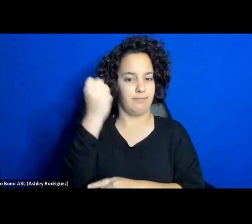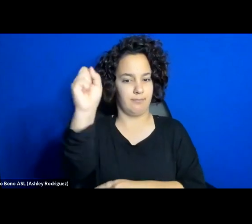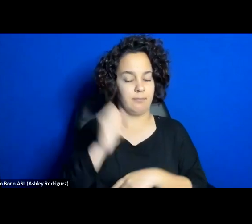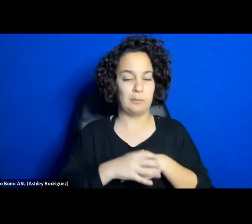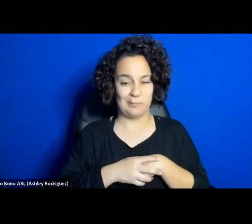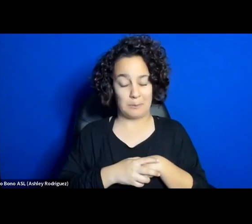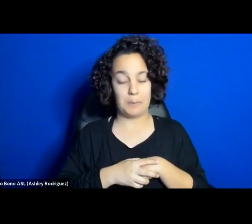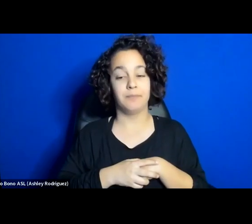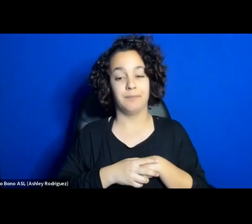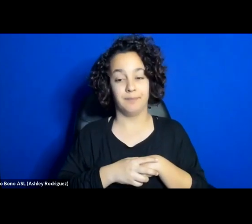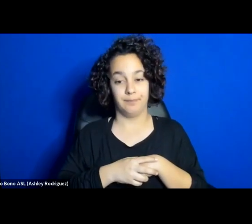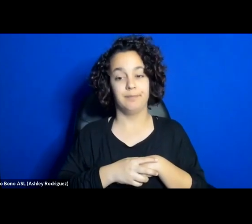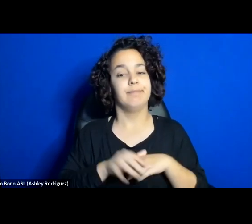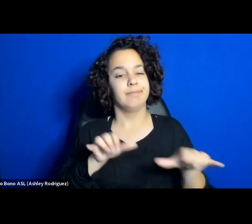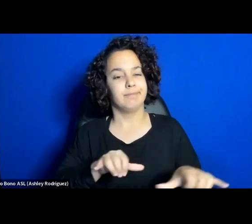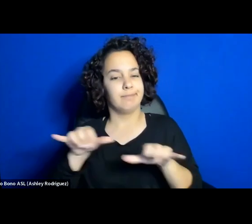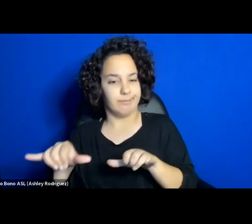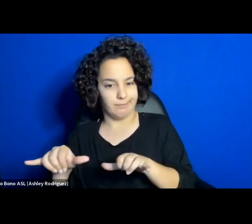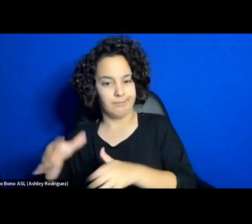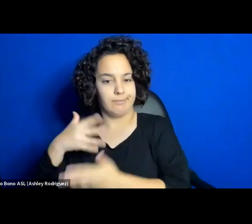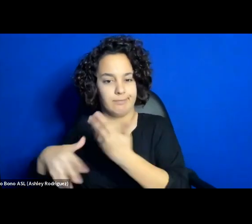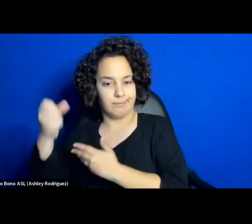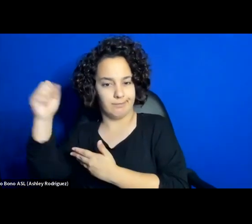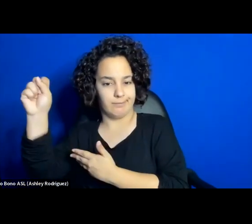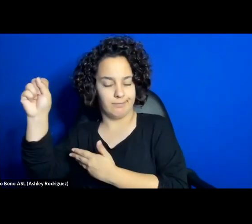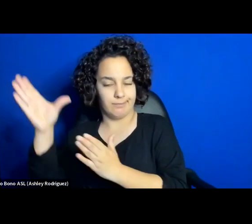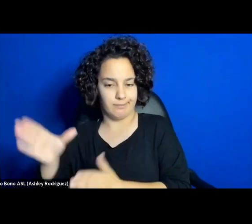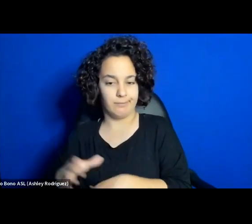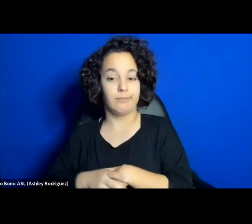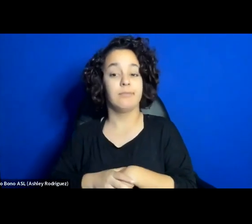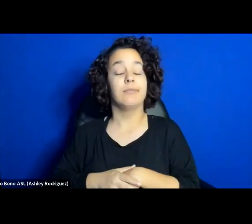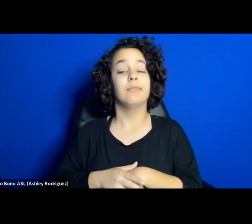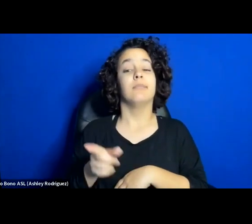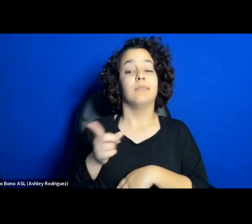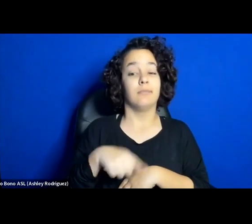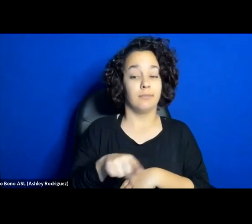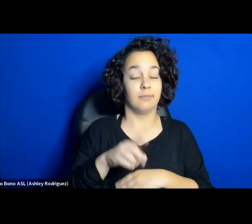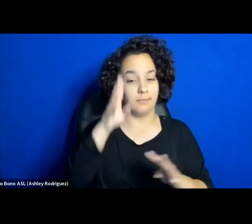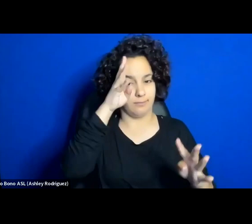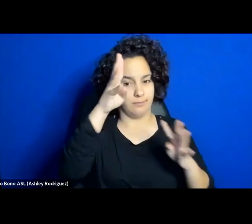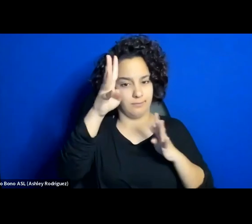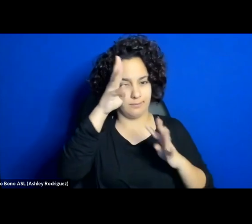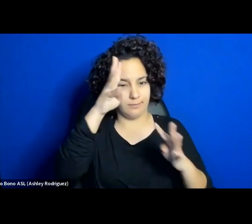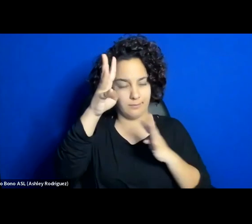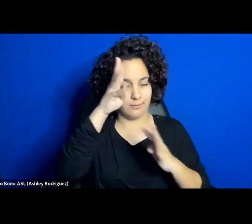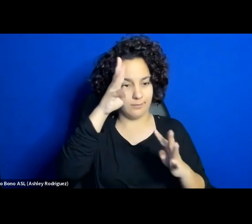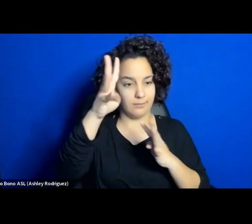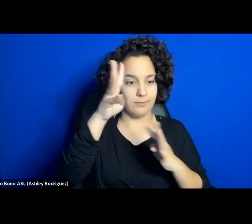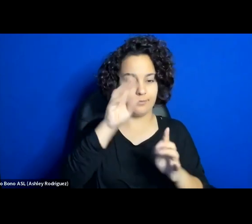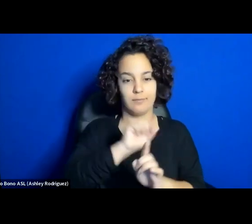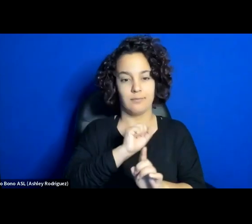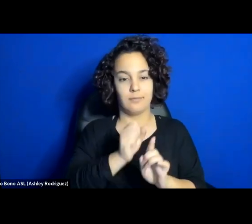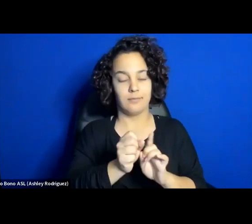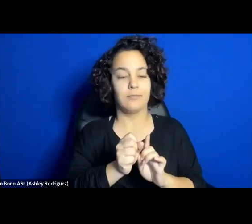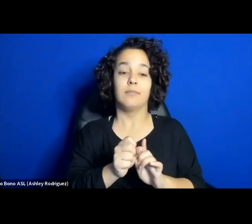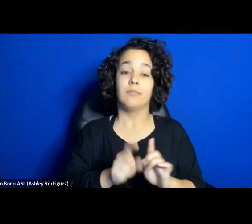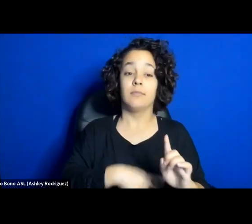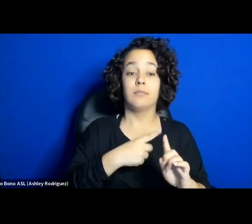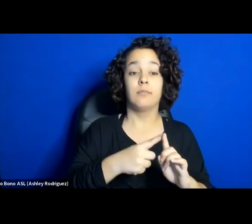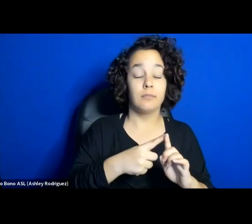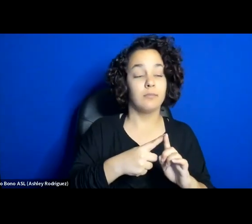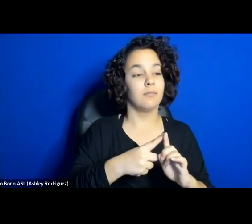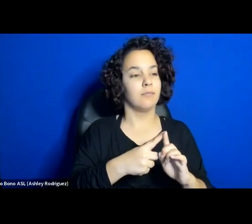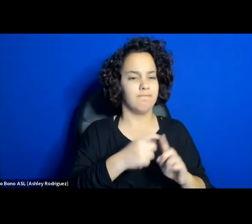social activists, they use a wide area of creative interventions for defiance, provocation, transgression,